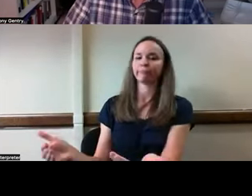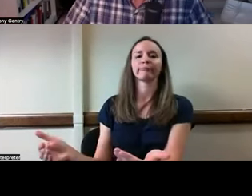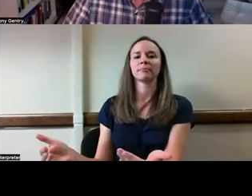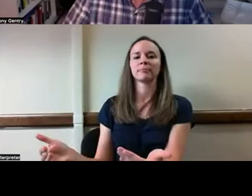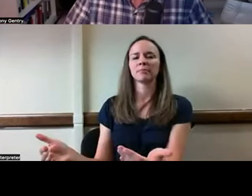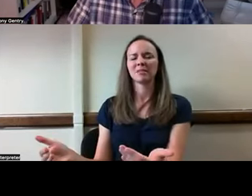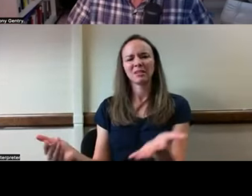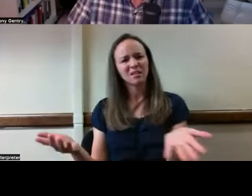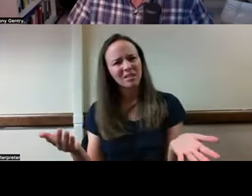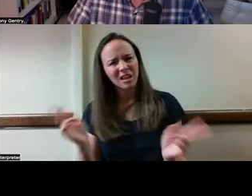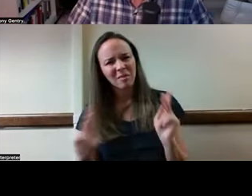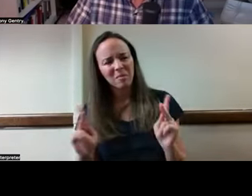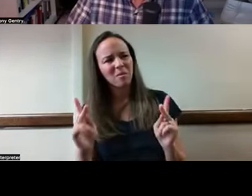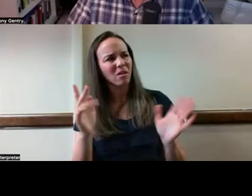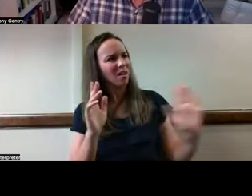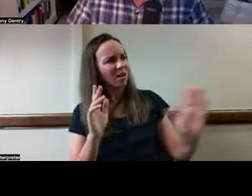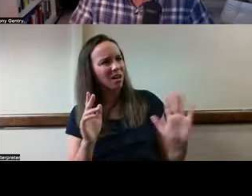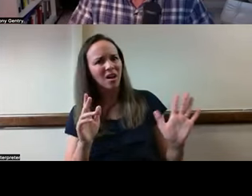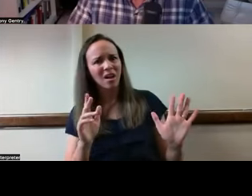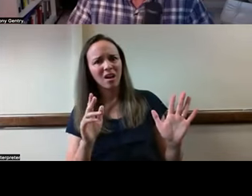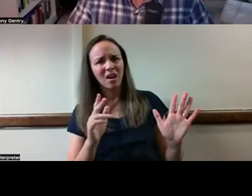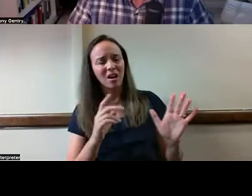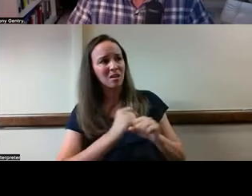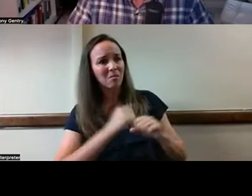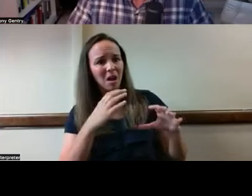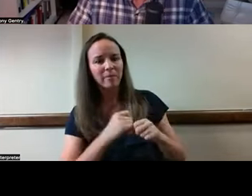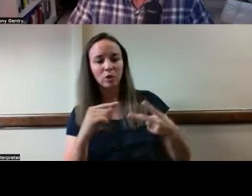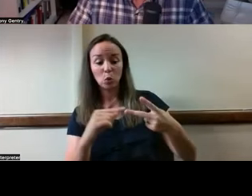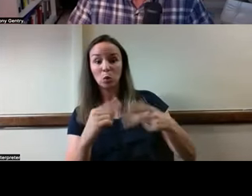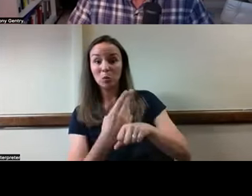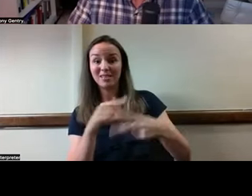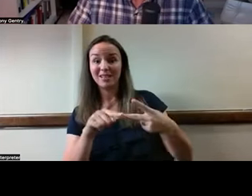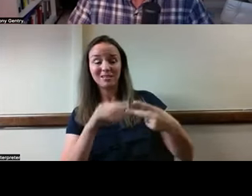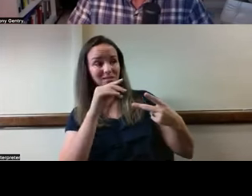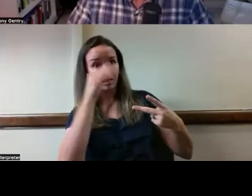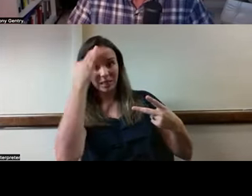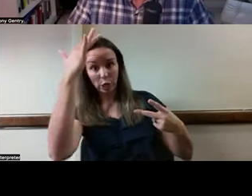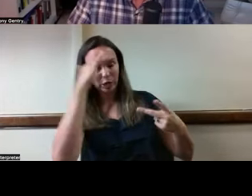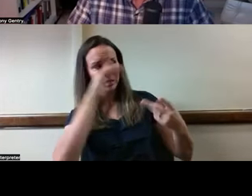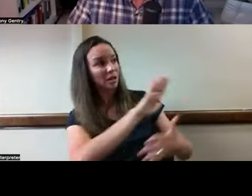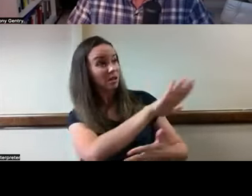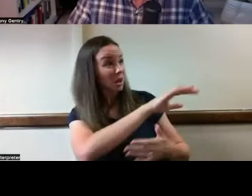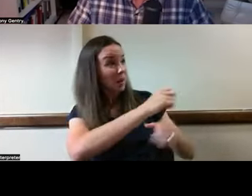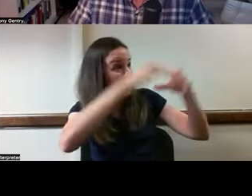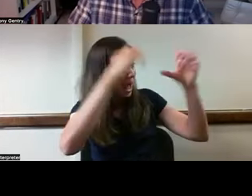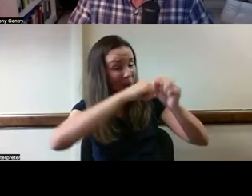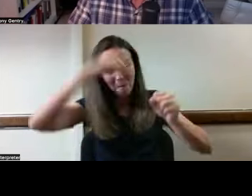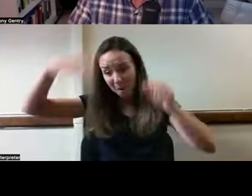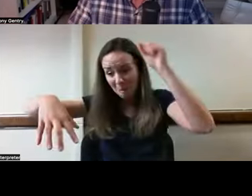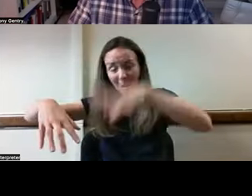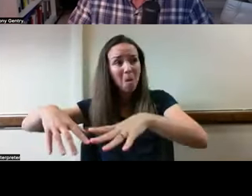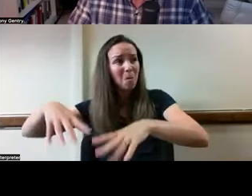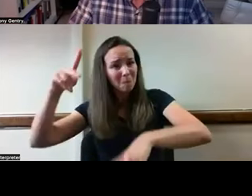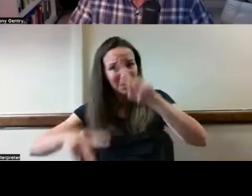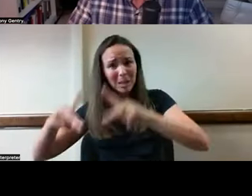But I'm sure that there were people arguing from the other side, the deontological model to him saying dropping bombs on civilian